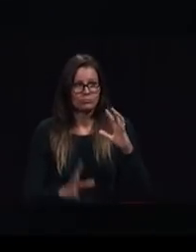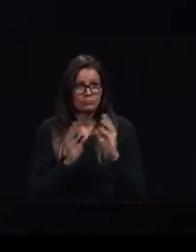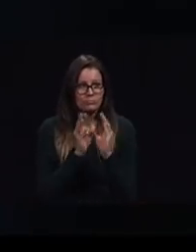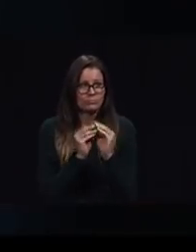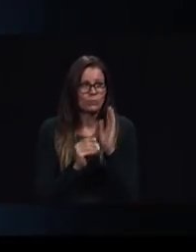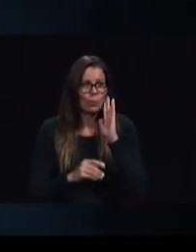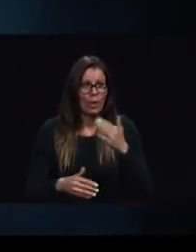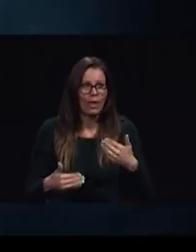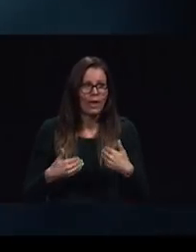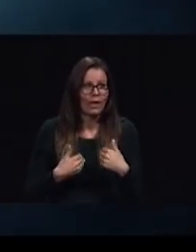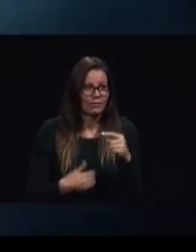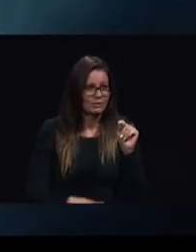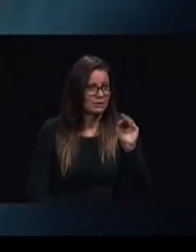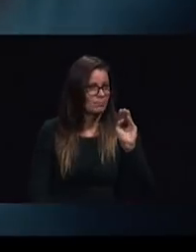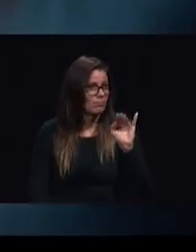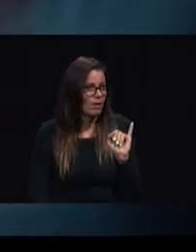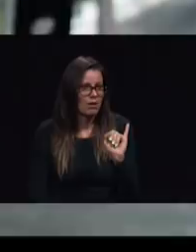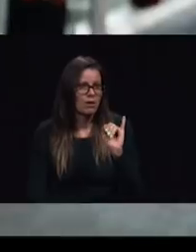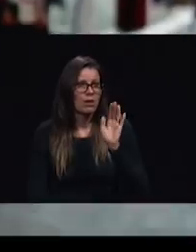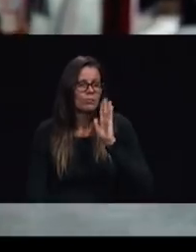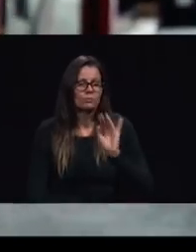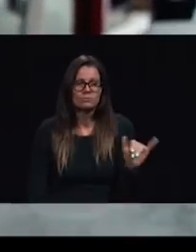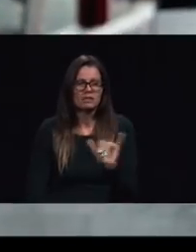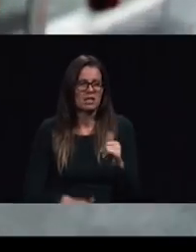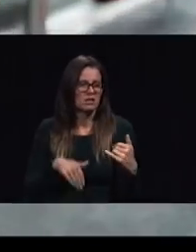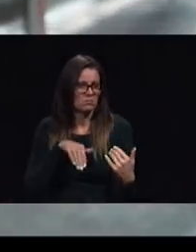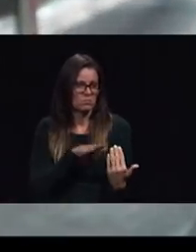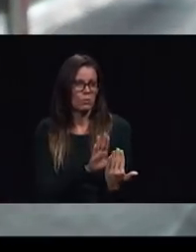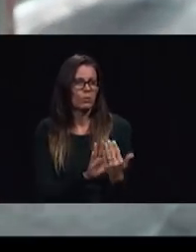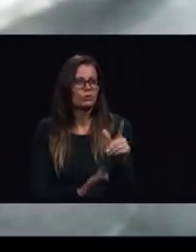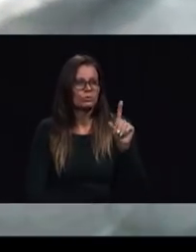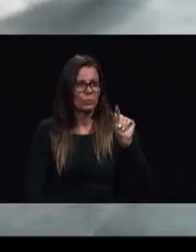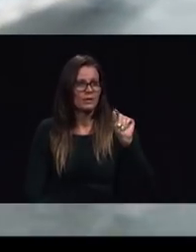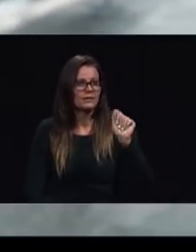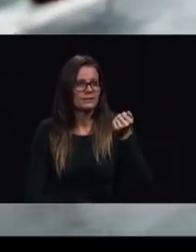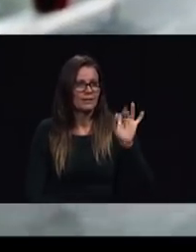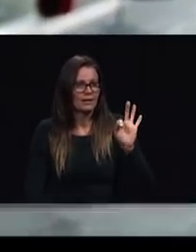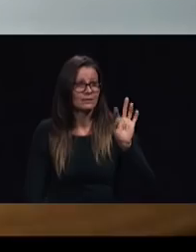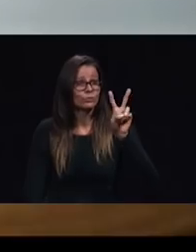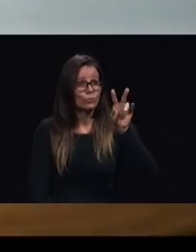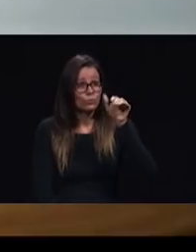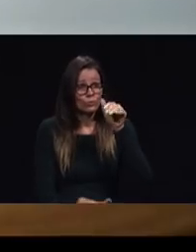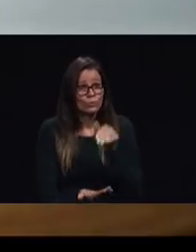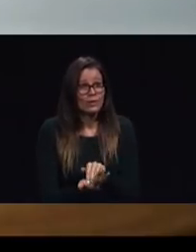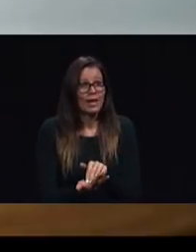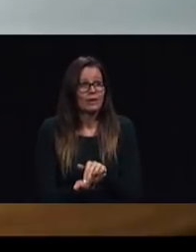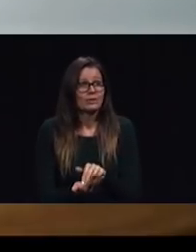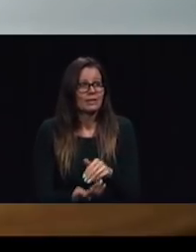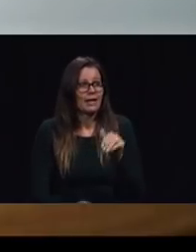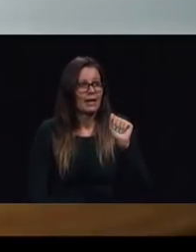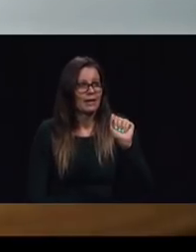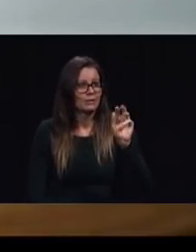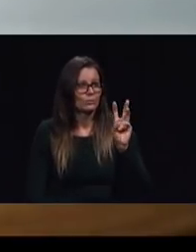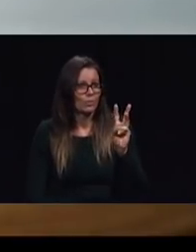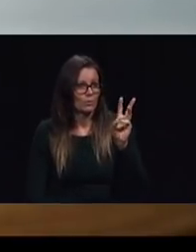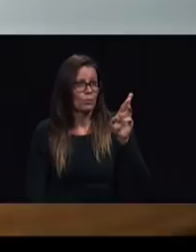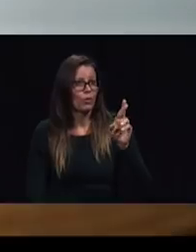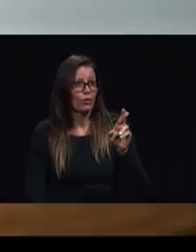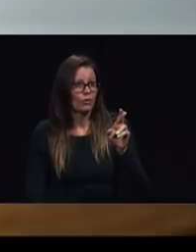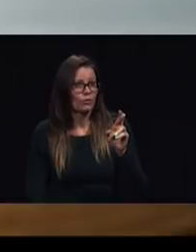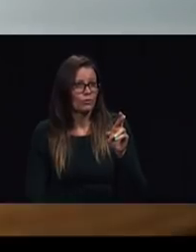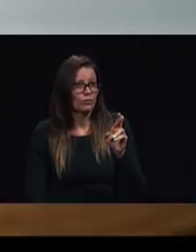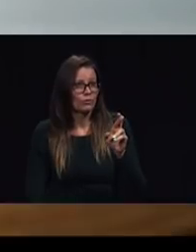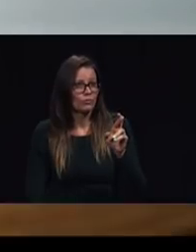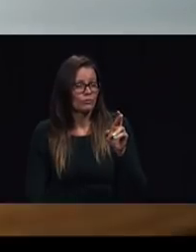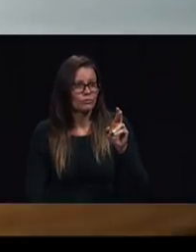approach in India for 2019 with 2,000 AWR TMI video projectors and